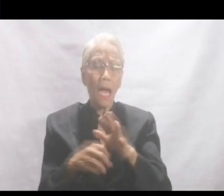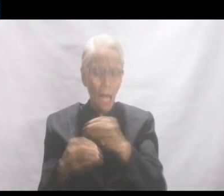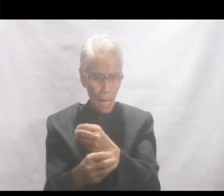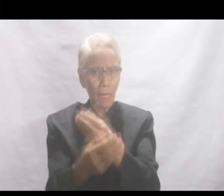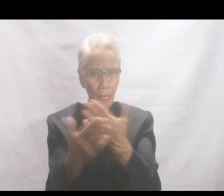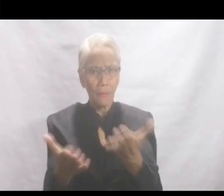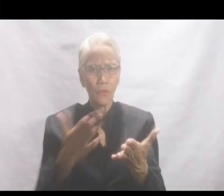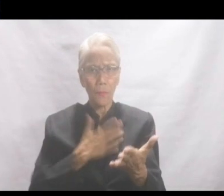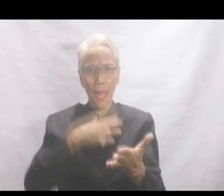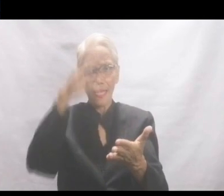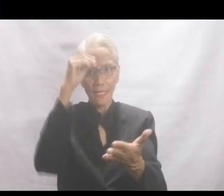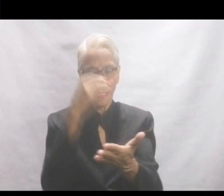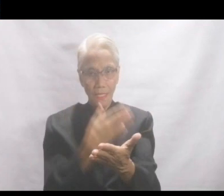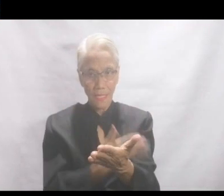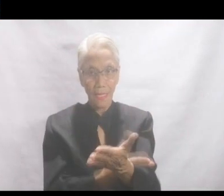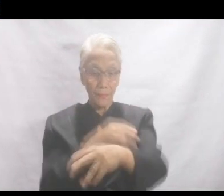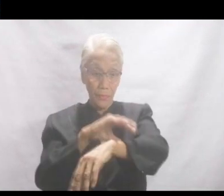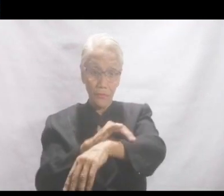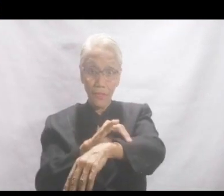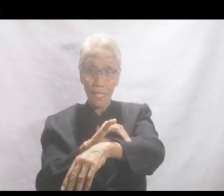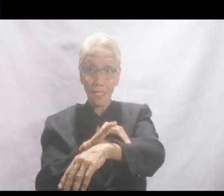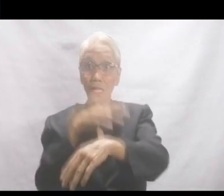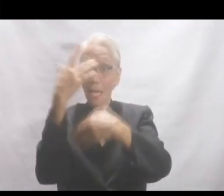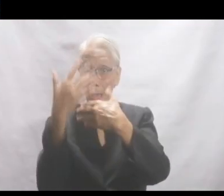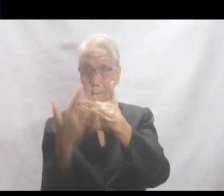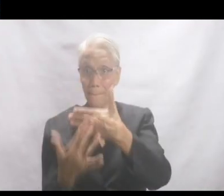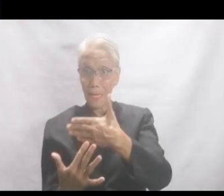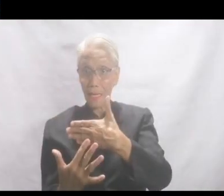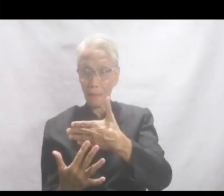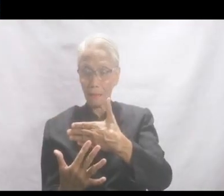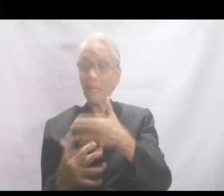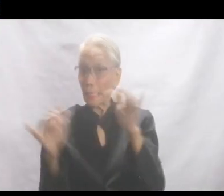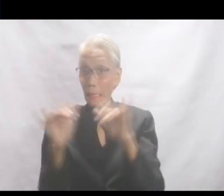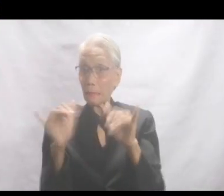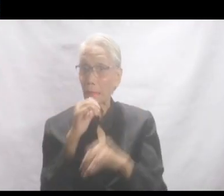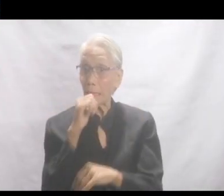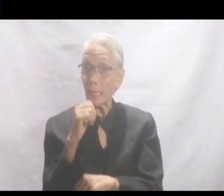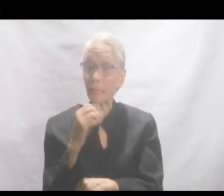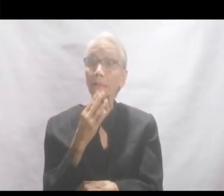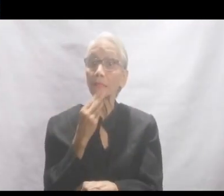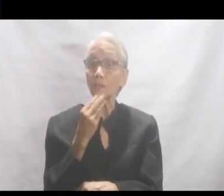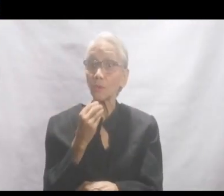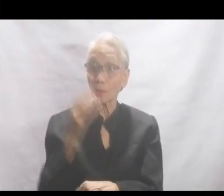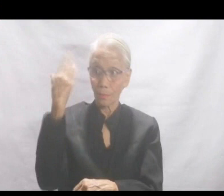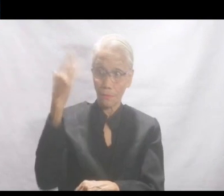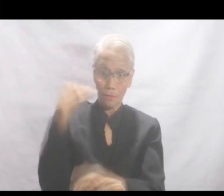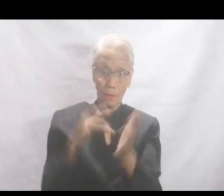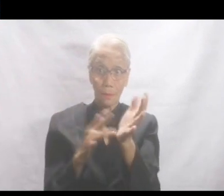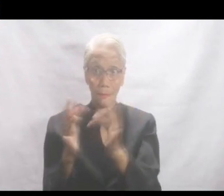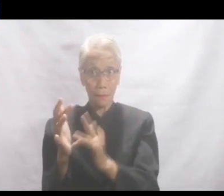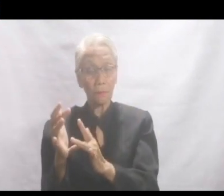I give you my son in flesh and blood. But like the Jews in the time of Jesus,